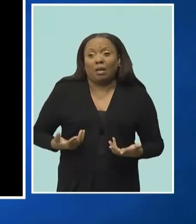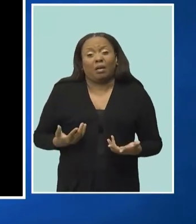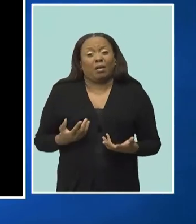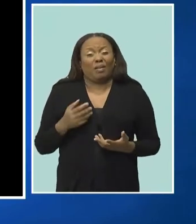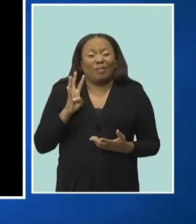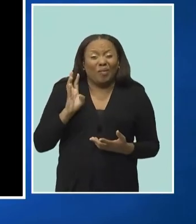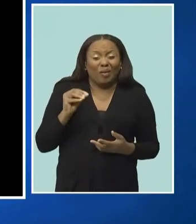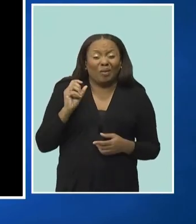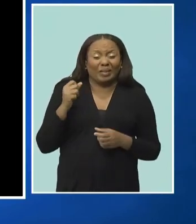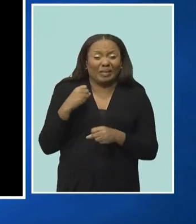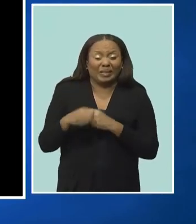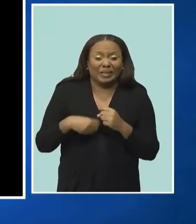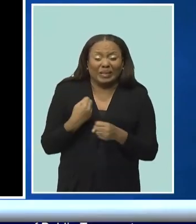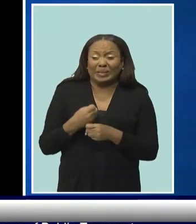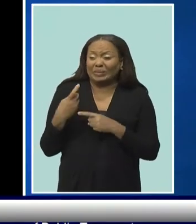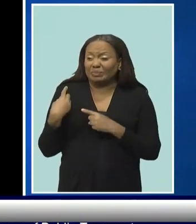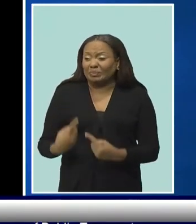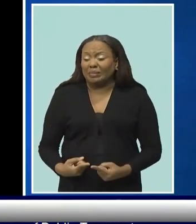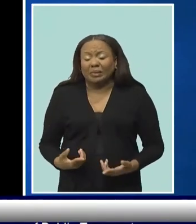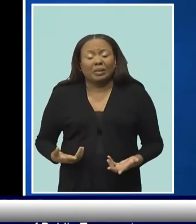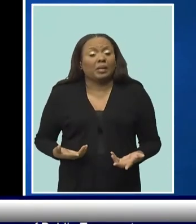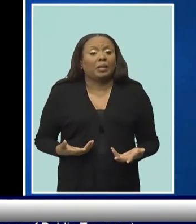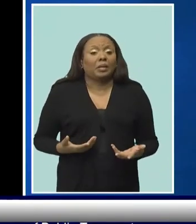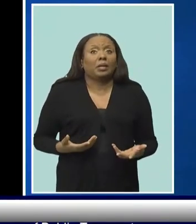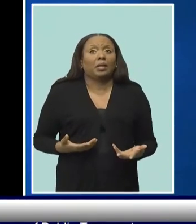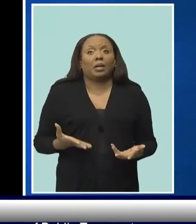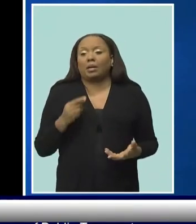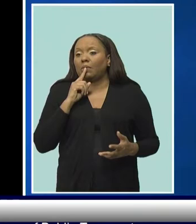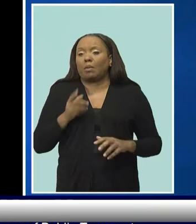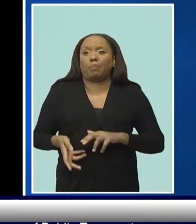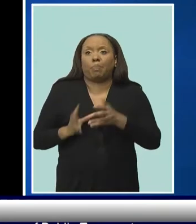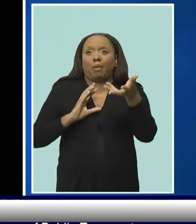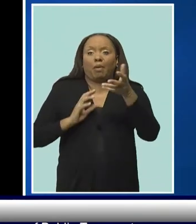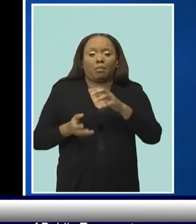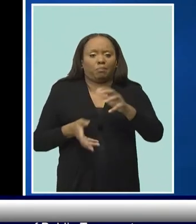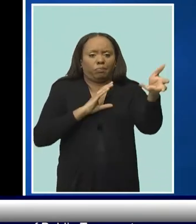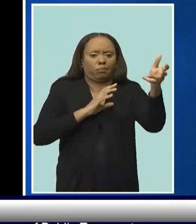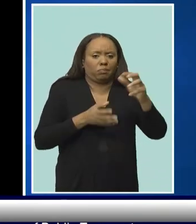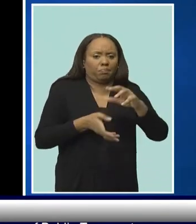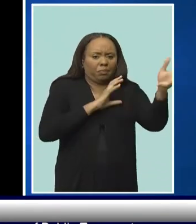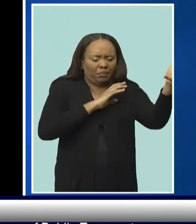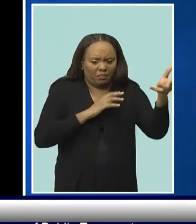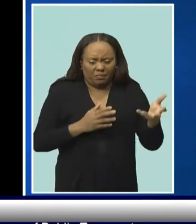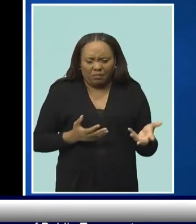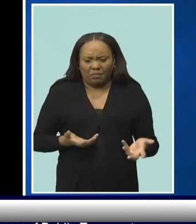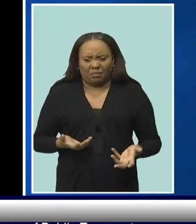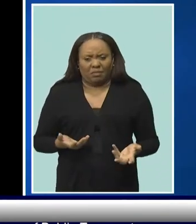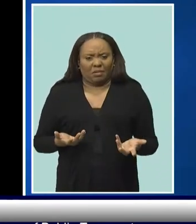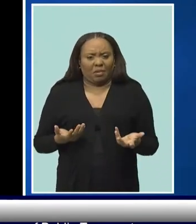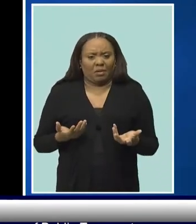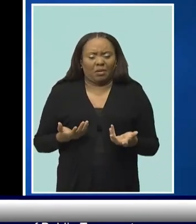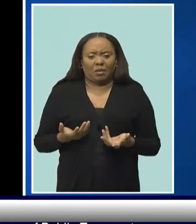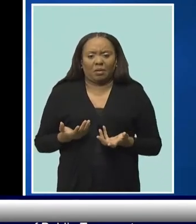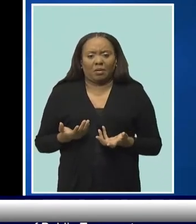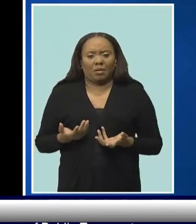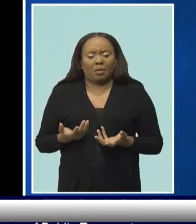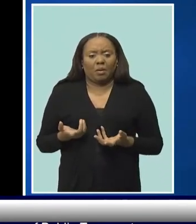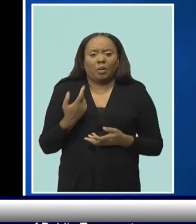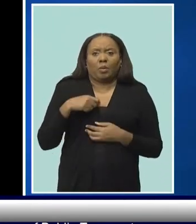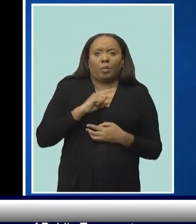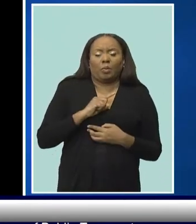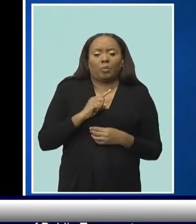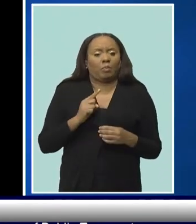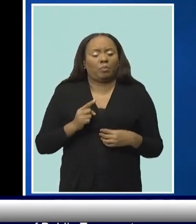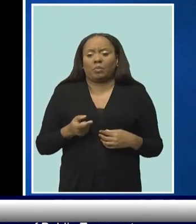it lends itself basically to anarchy. lead itself or has lends itself to anarchy. We cannot have a system